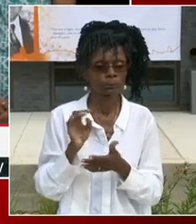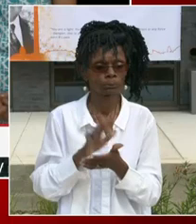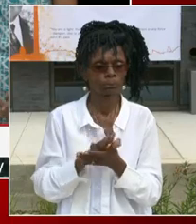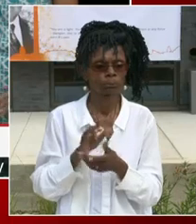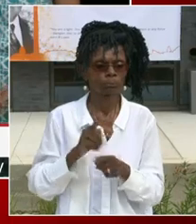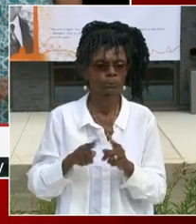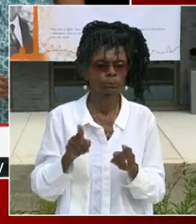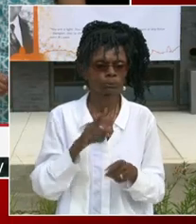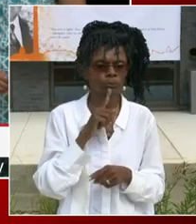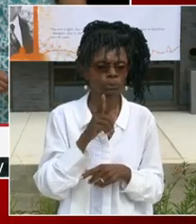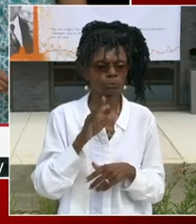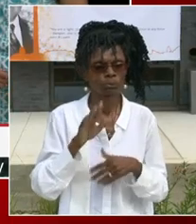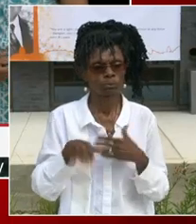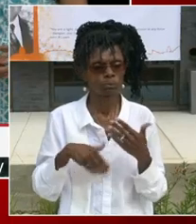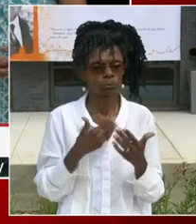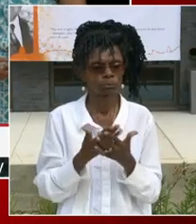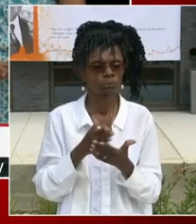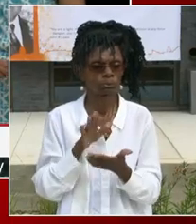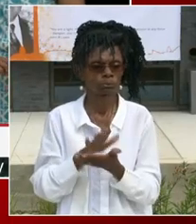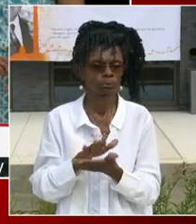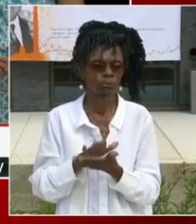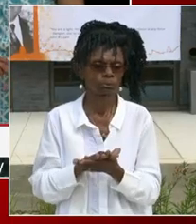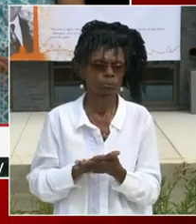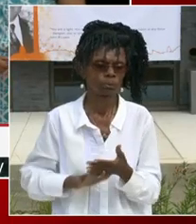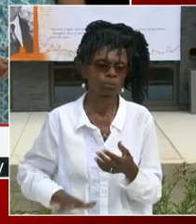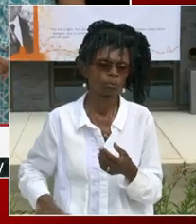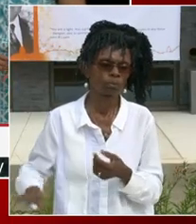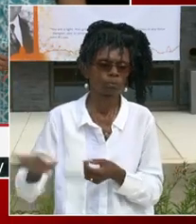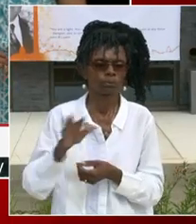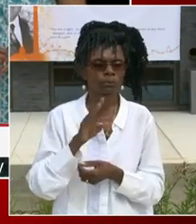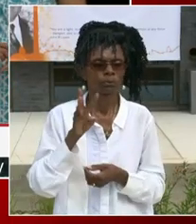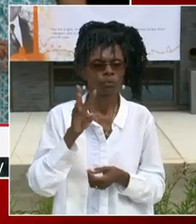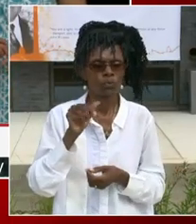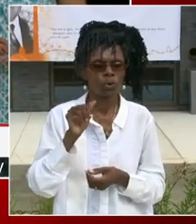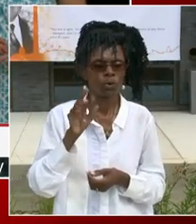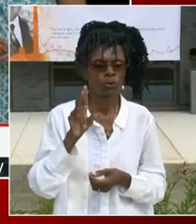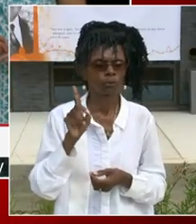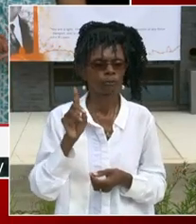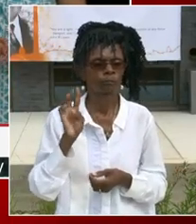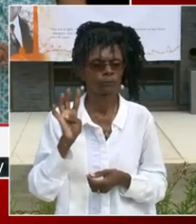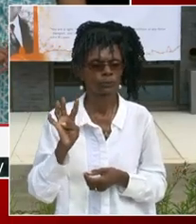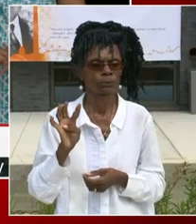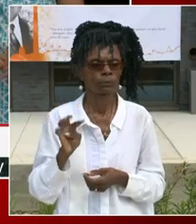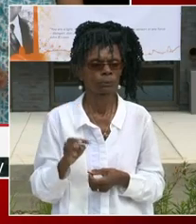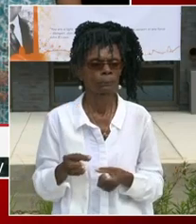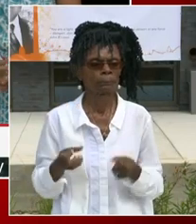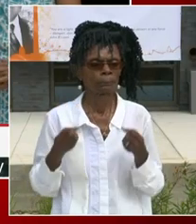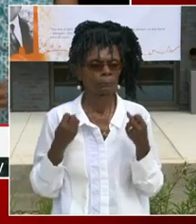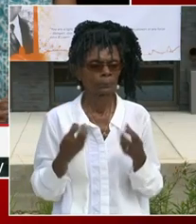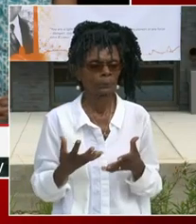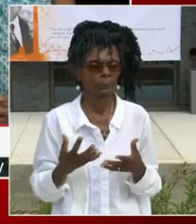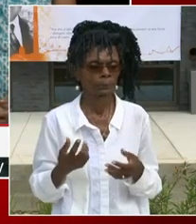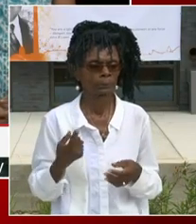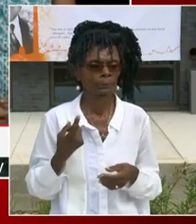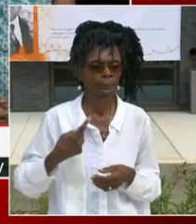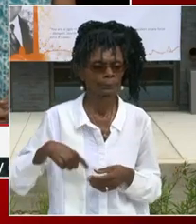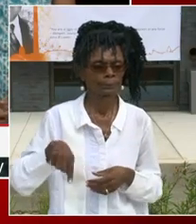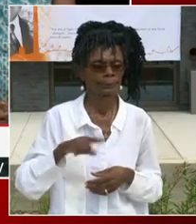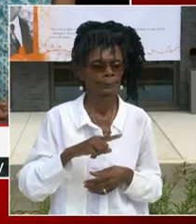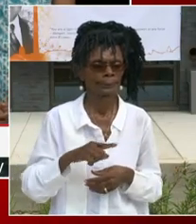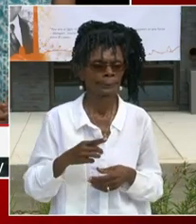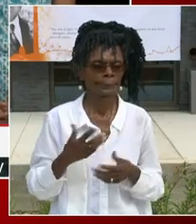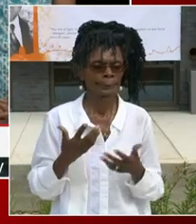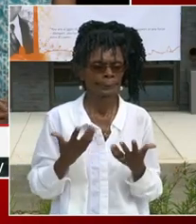uncertain terms that families wanted to go to their neighborhood schools and that we would embark in a series of years on